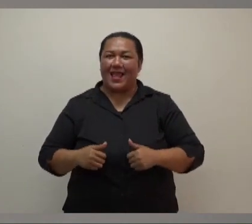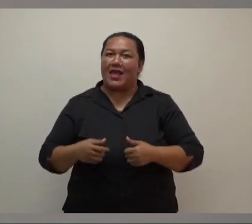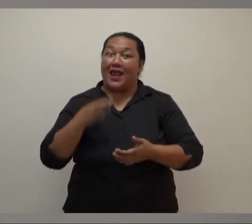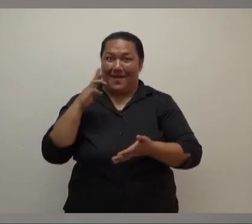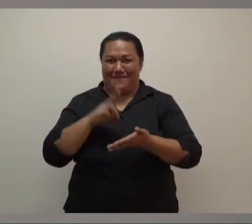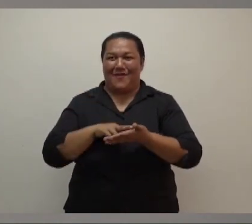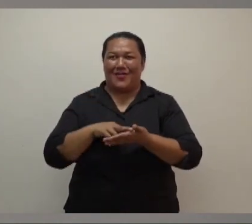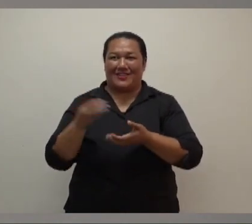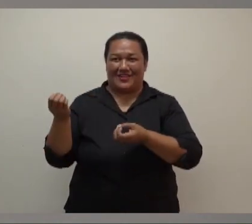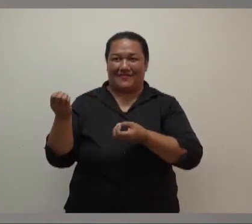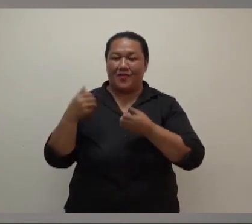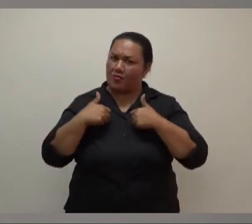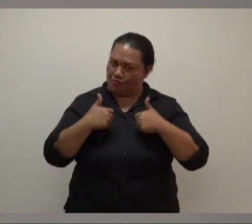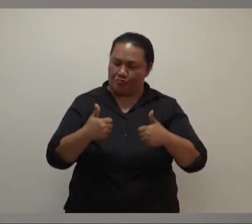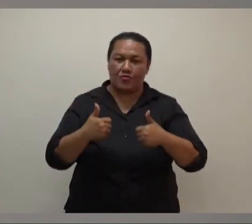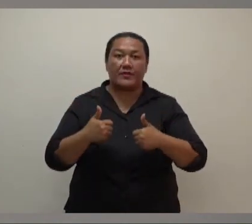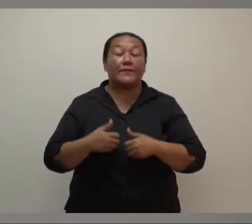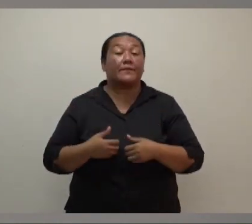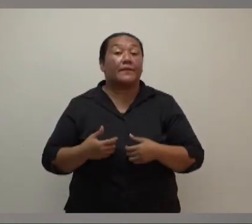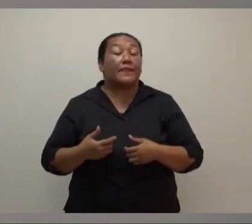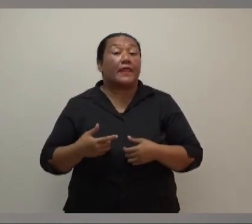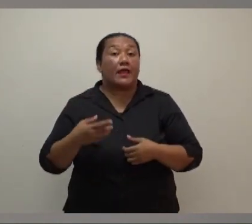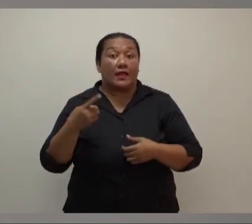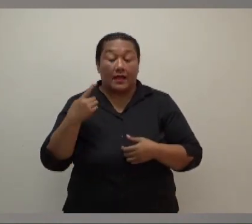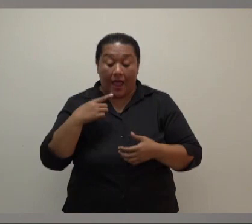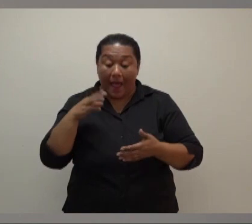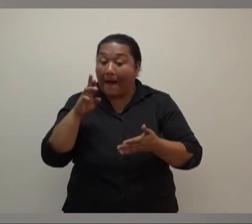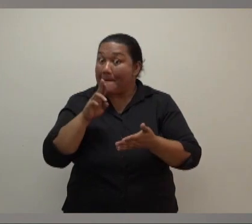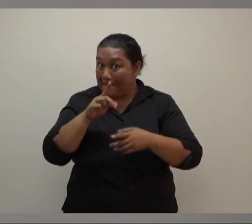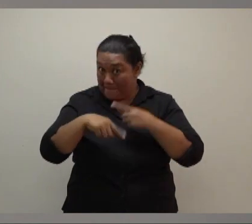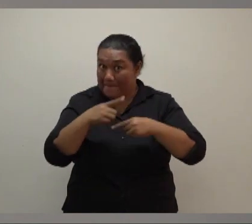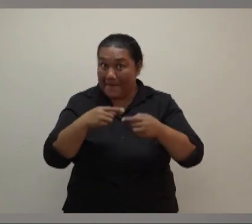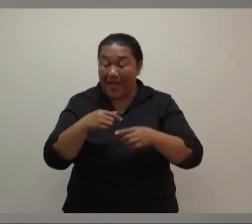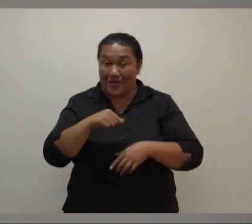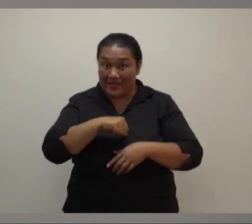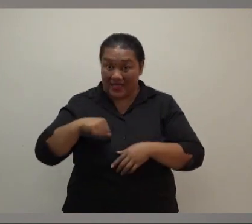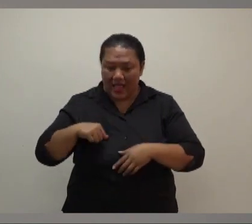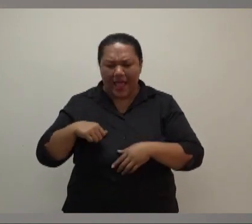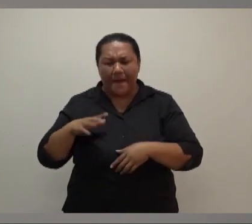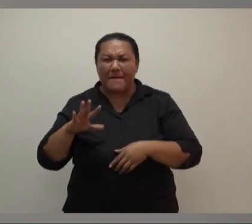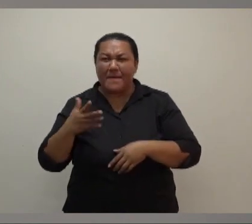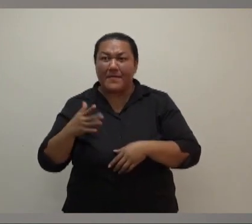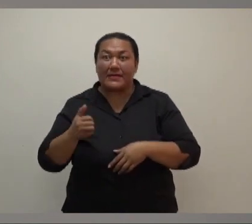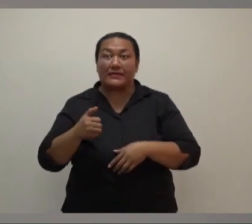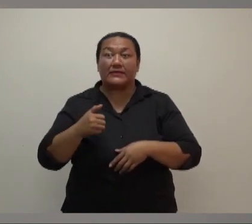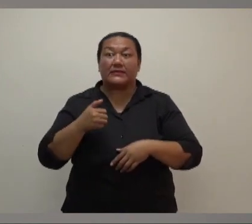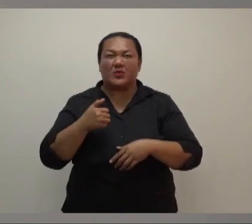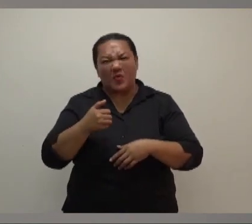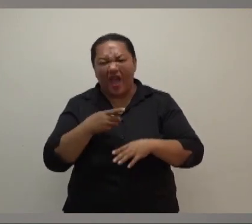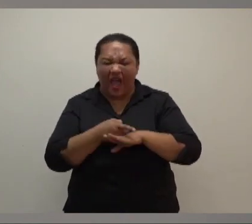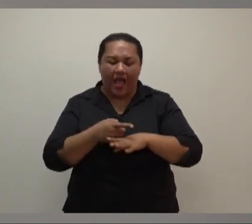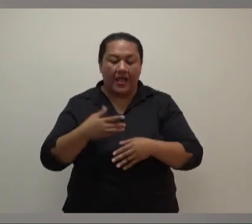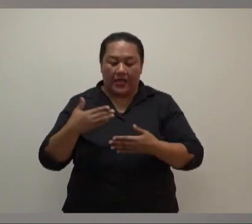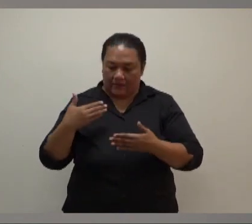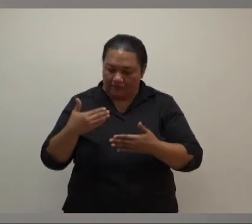Per the doctor's orders, this type of surgery takes weeks at a minimum to recover from. So we expect to have our Prime Minister